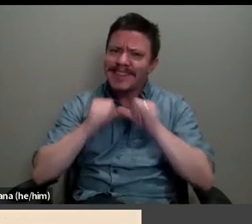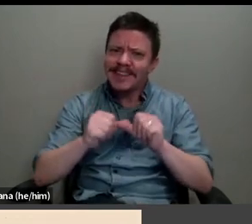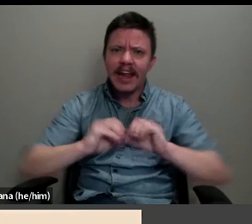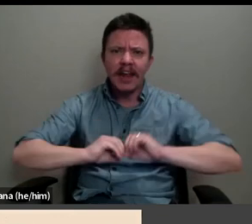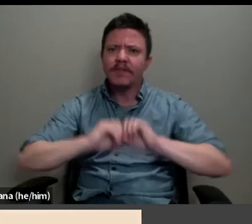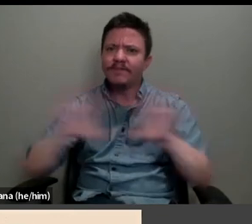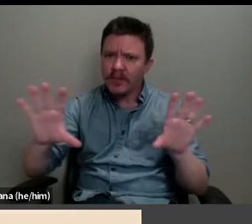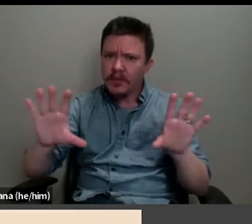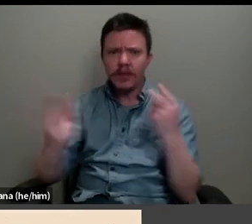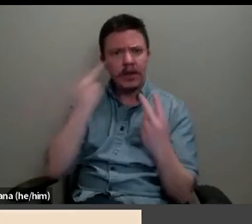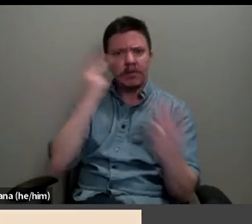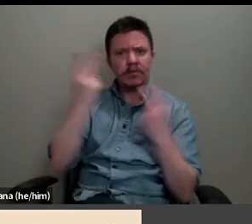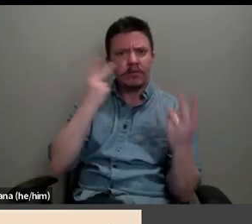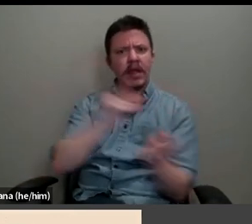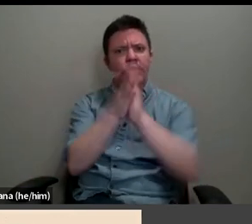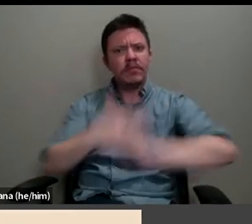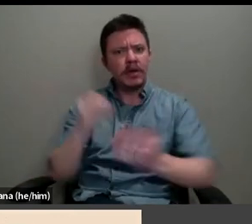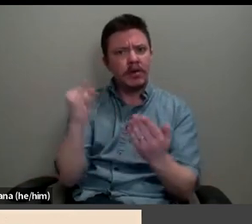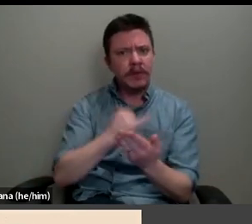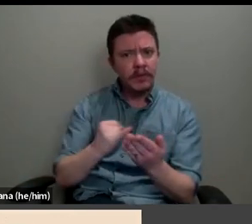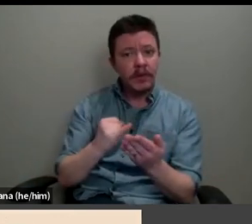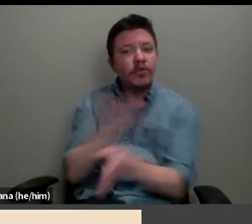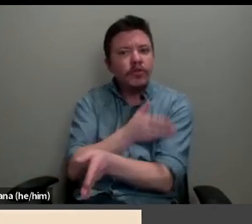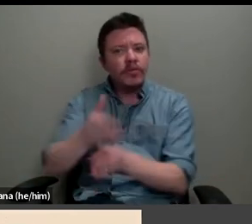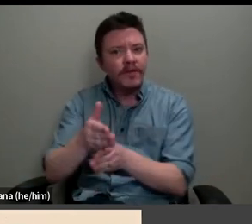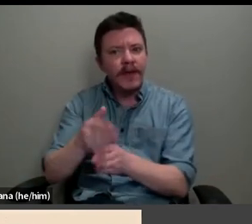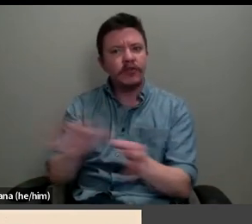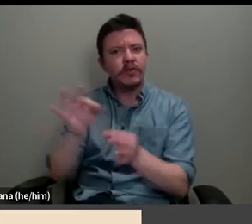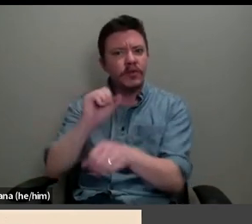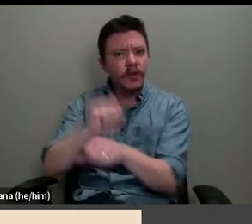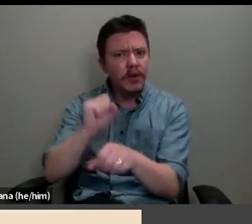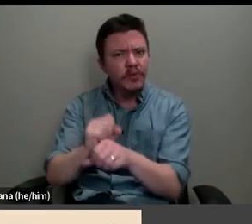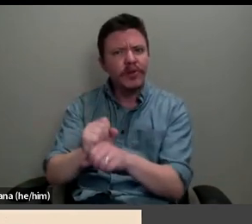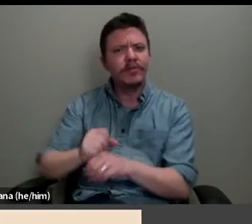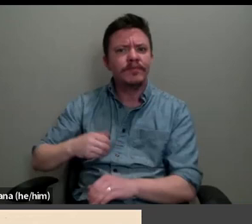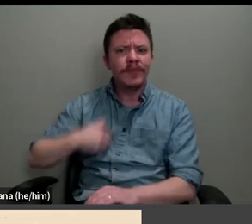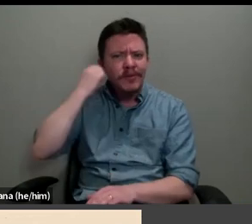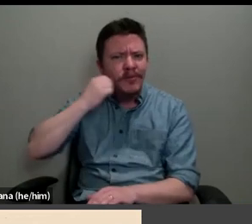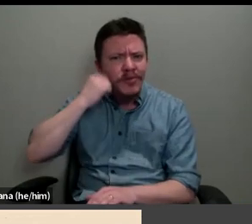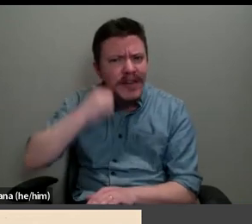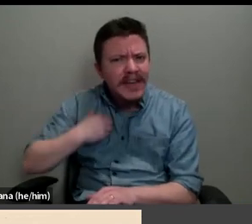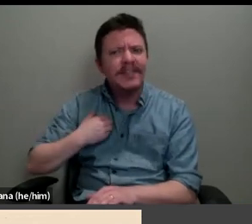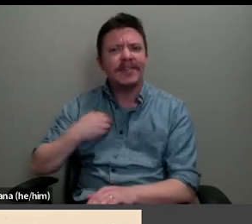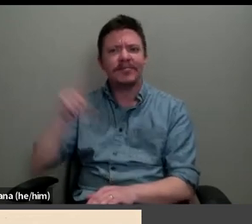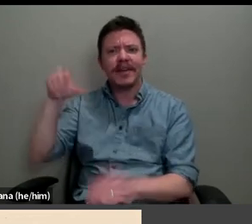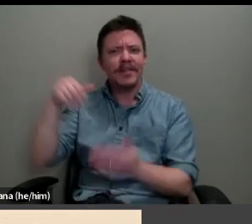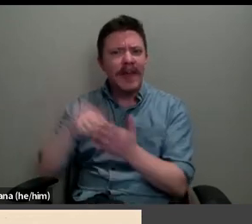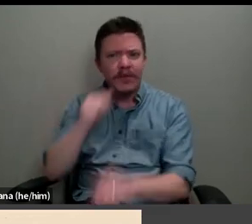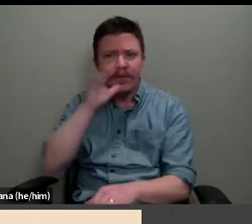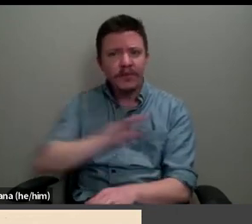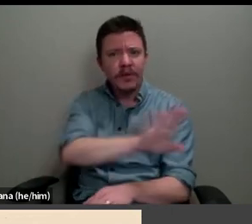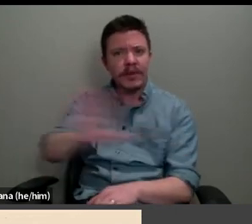aestheticized, to the professional sewing work routinely conducted by thousands of women in Parisian homes.